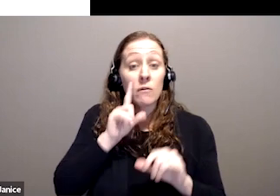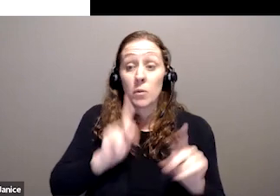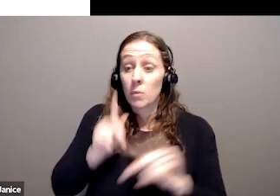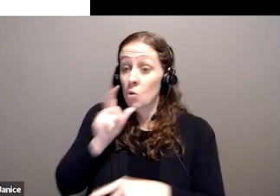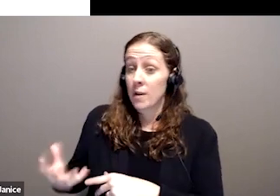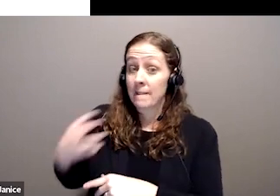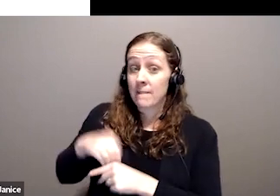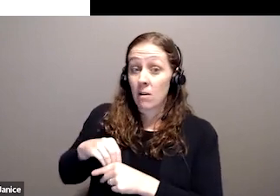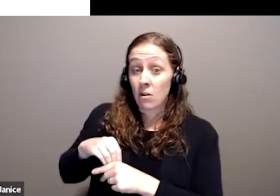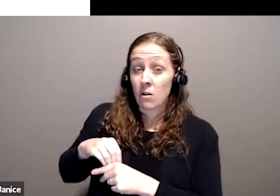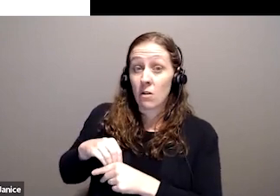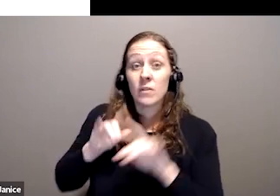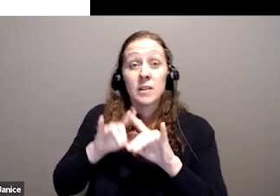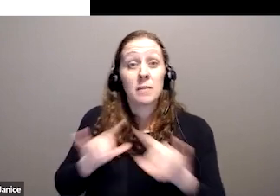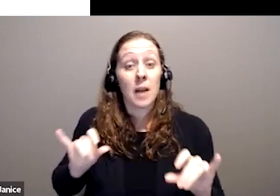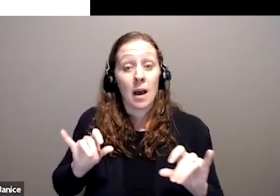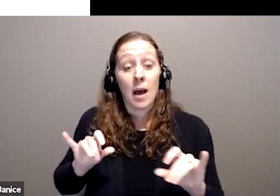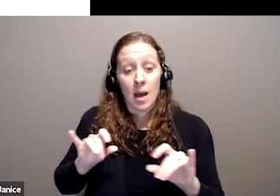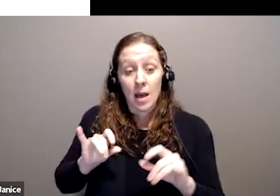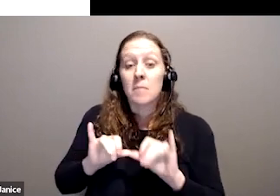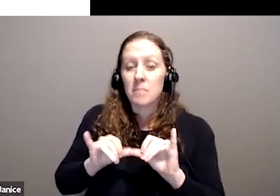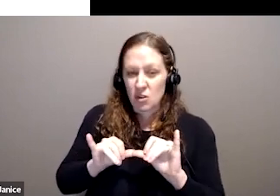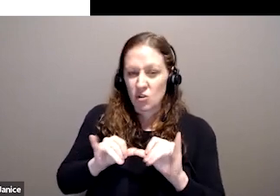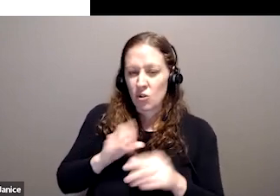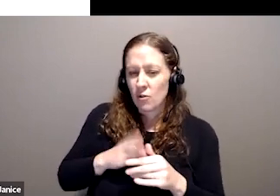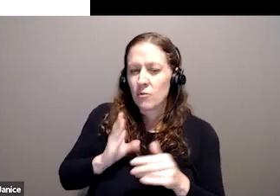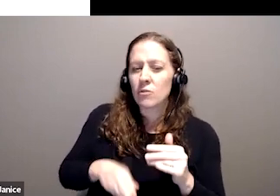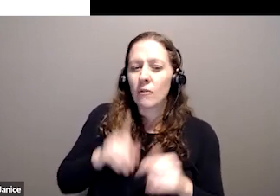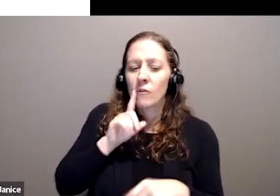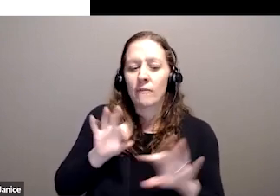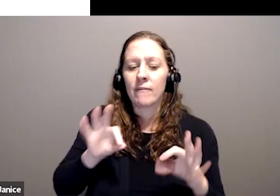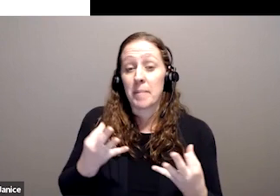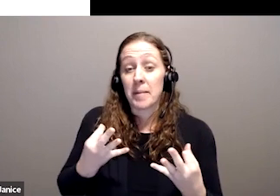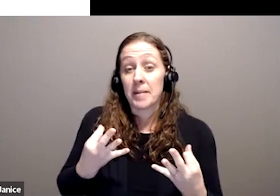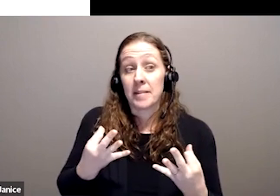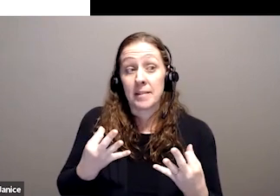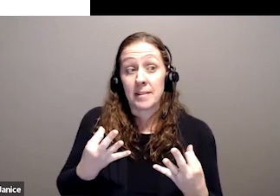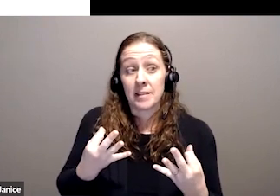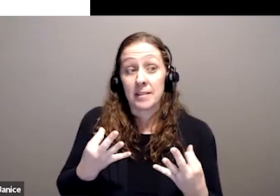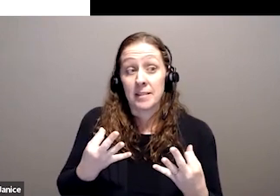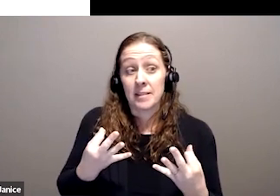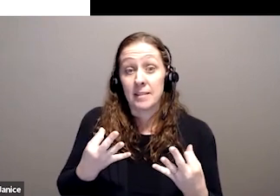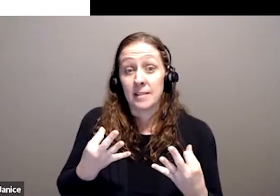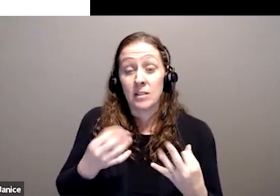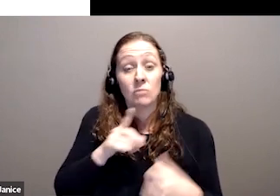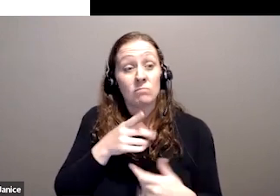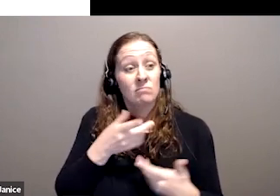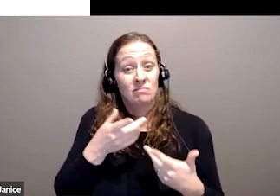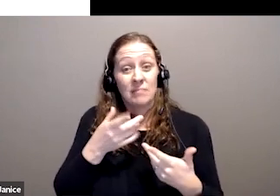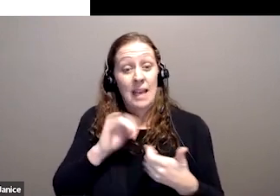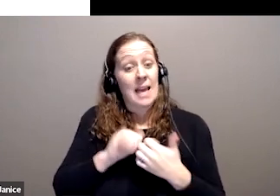but also for the families. And this is so it is really structured